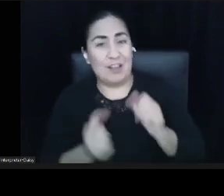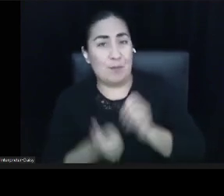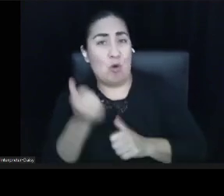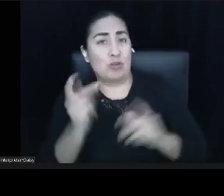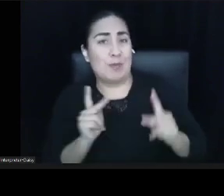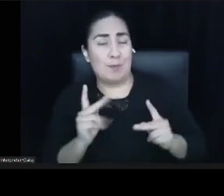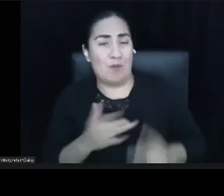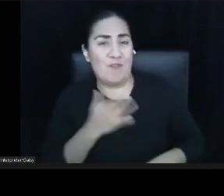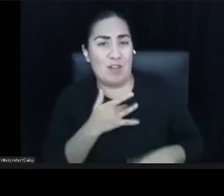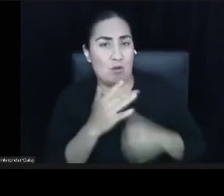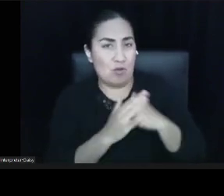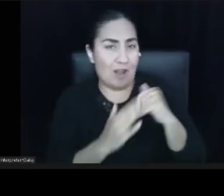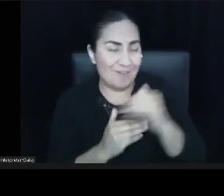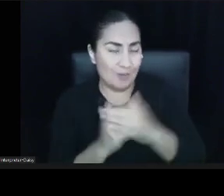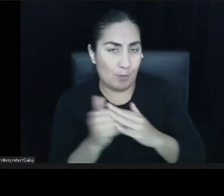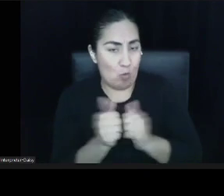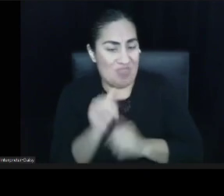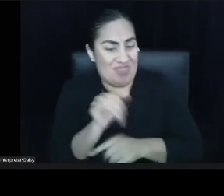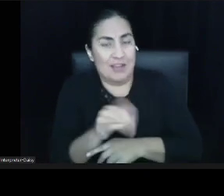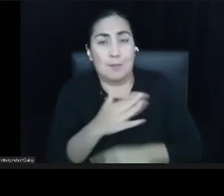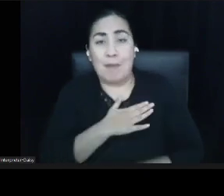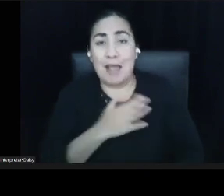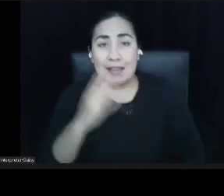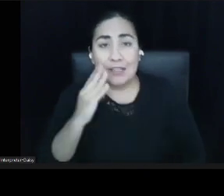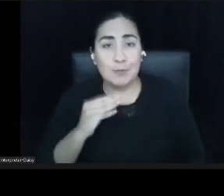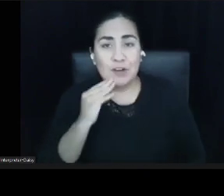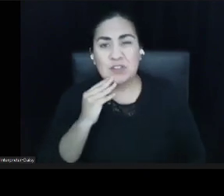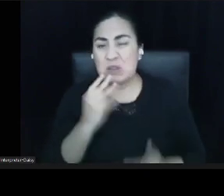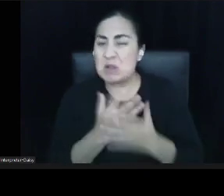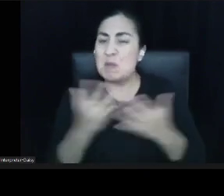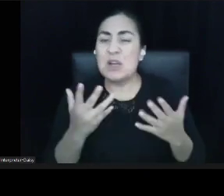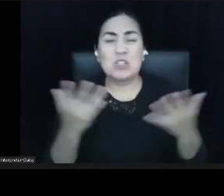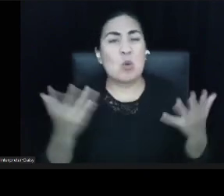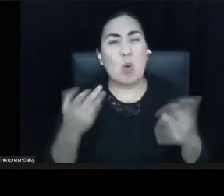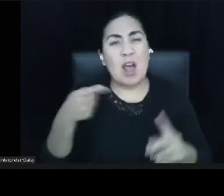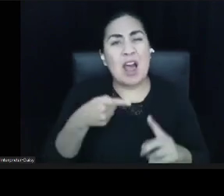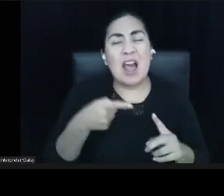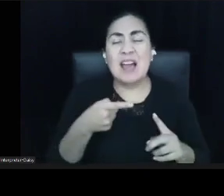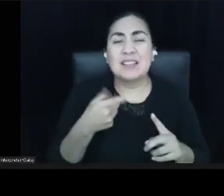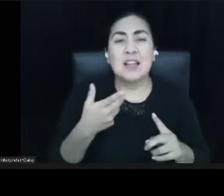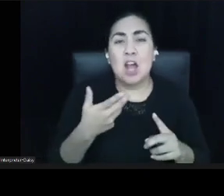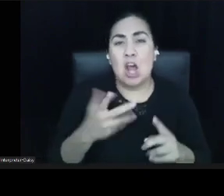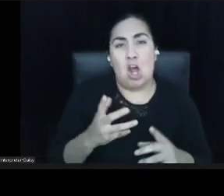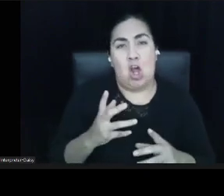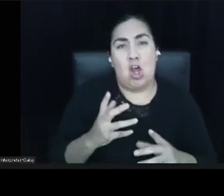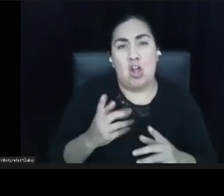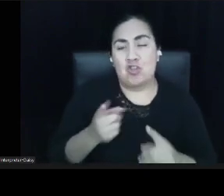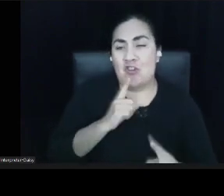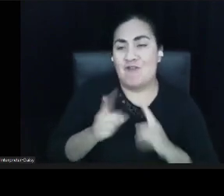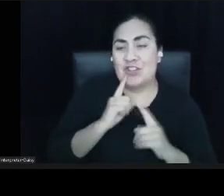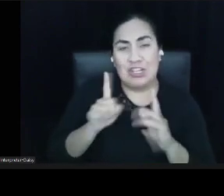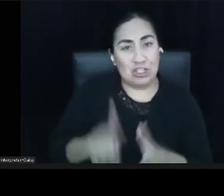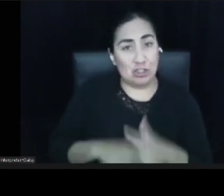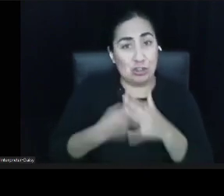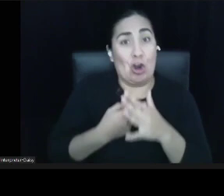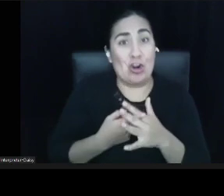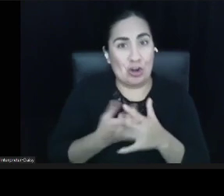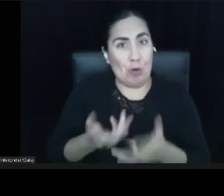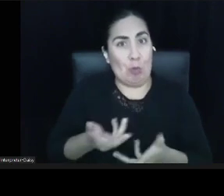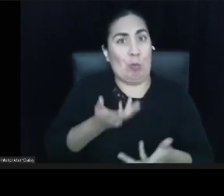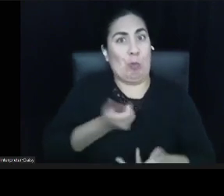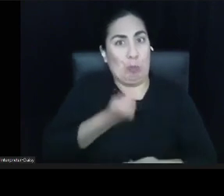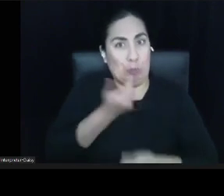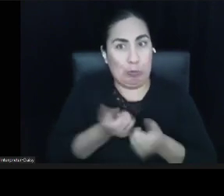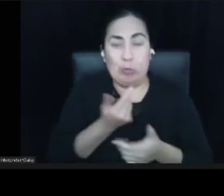In my experience, it's very much a conversation starter. And Dodge's senior staff took the IDI,